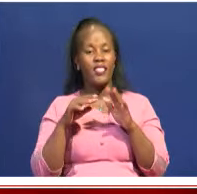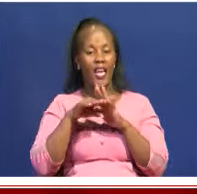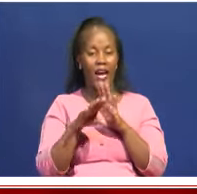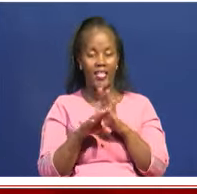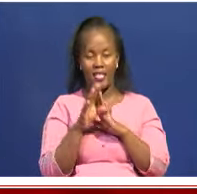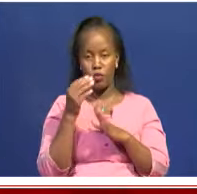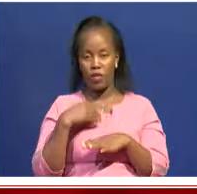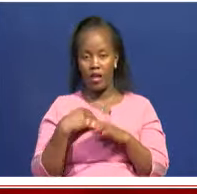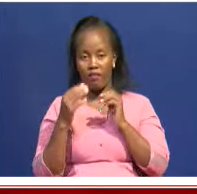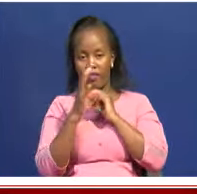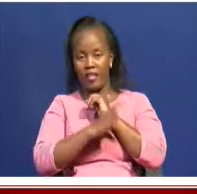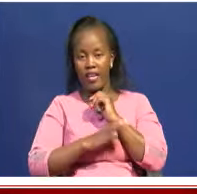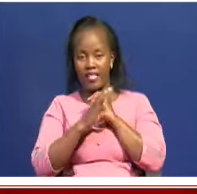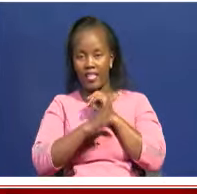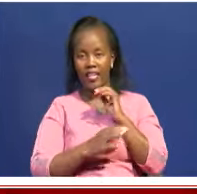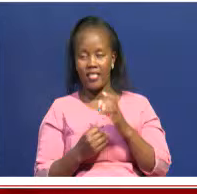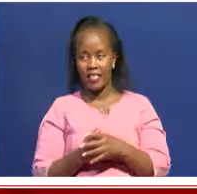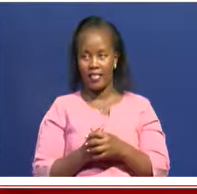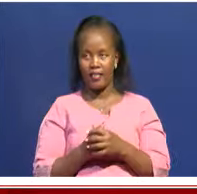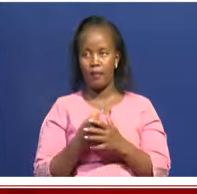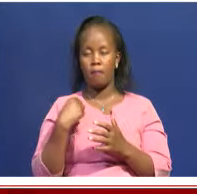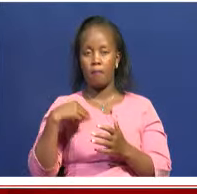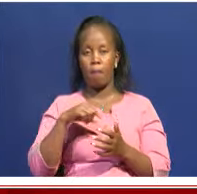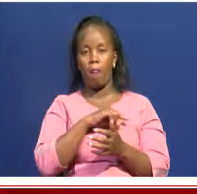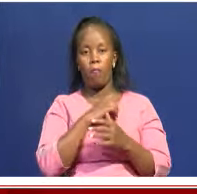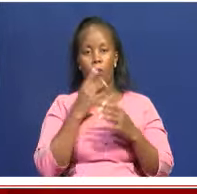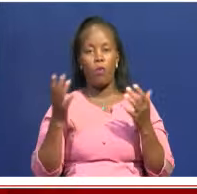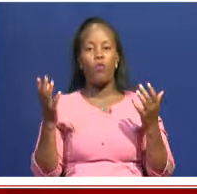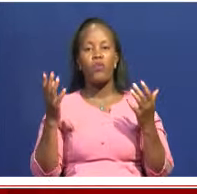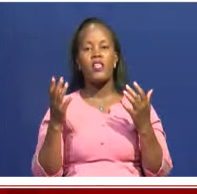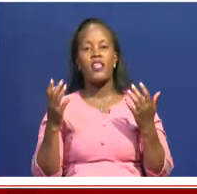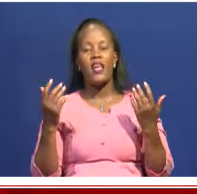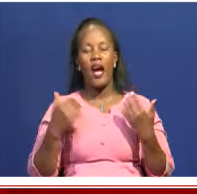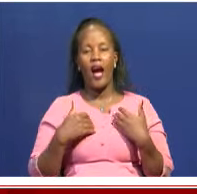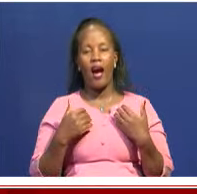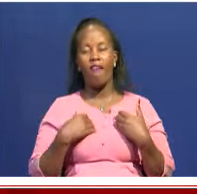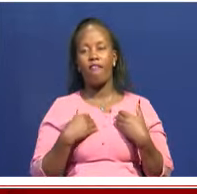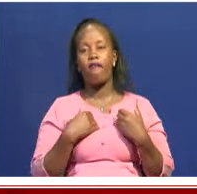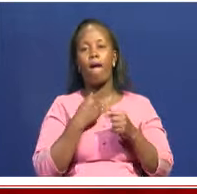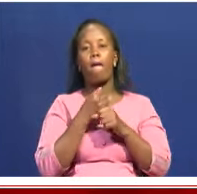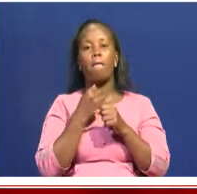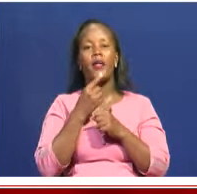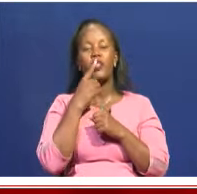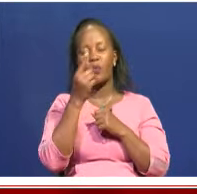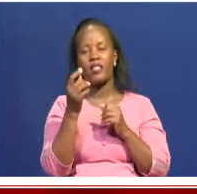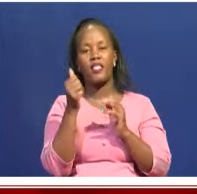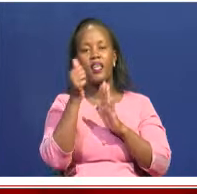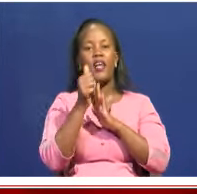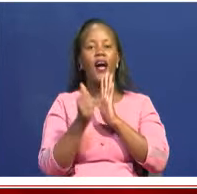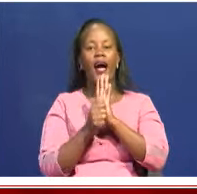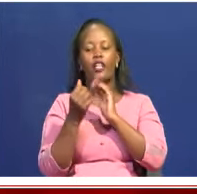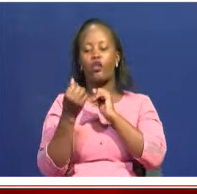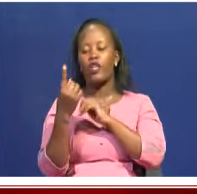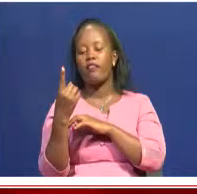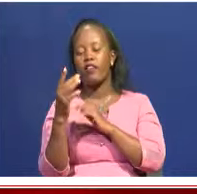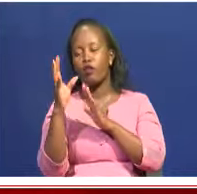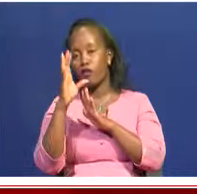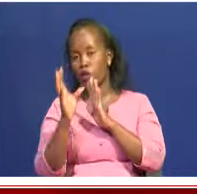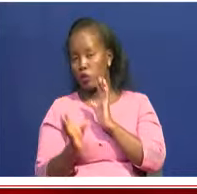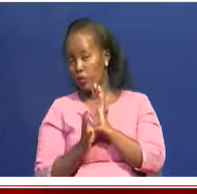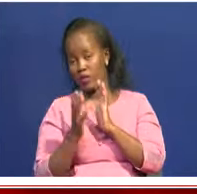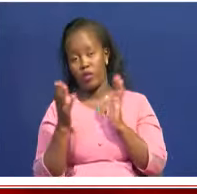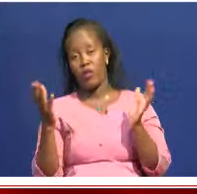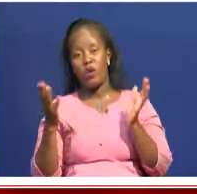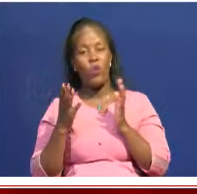So we're given this authority by Article 11 of the Constitution, where we talk about our